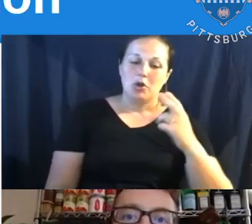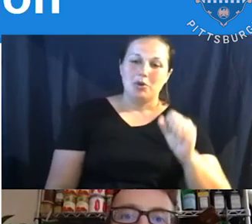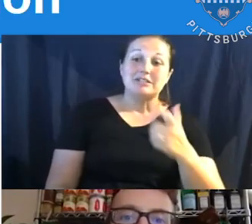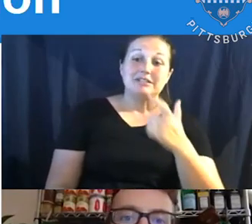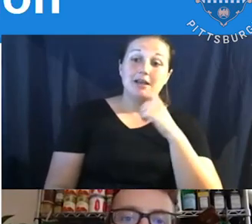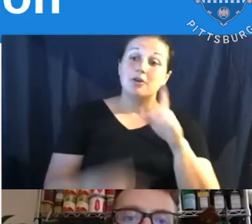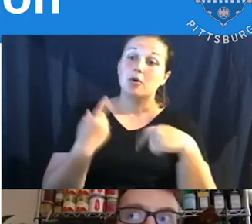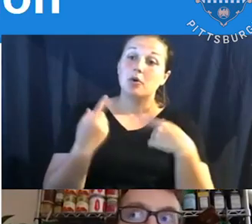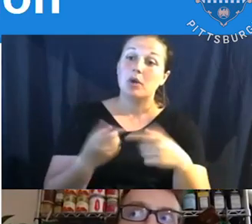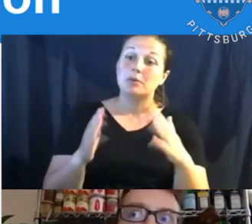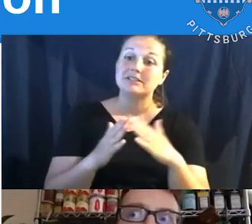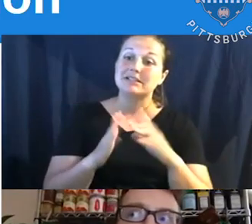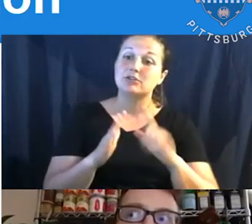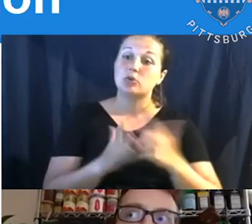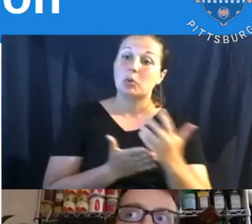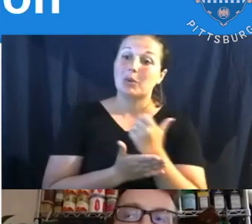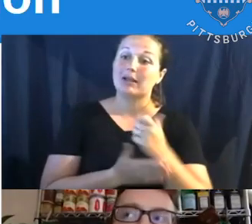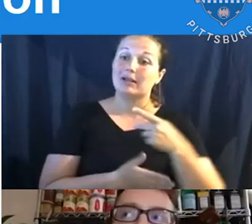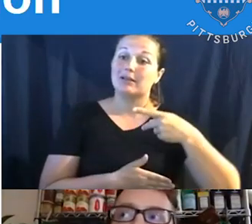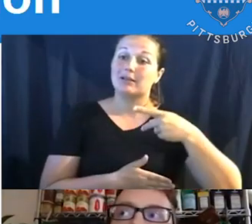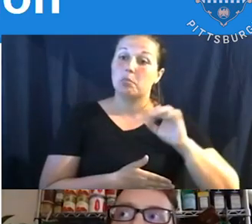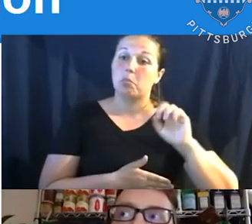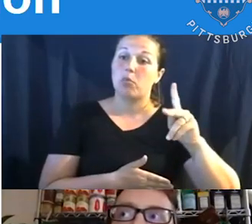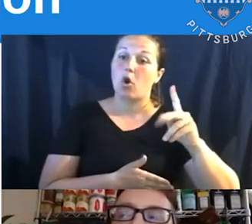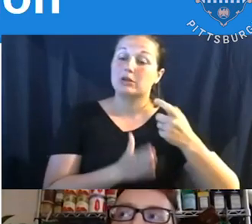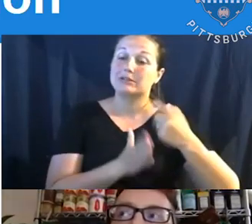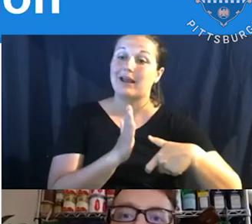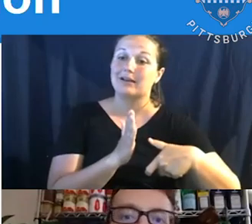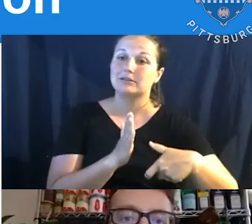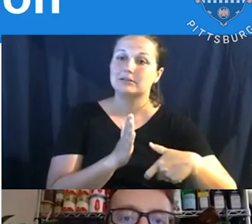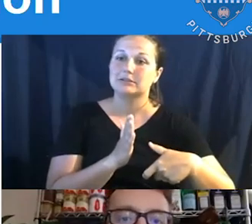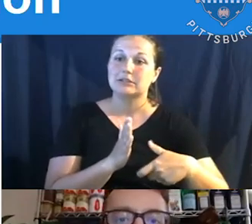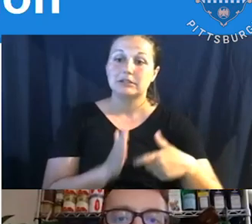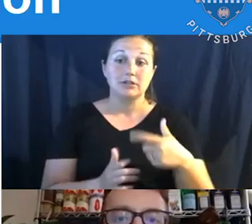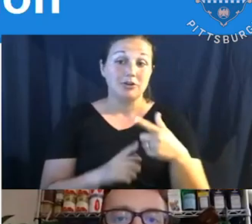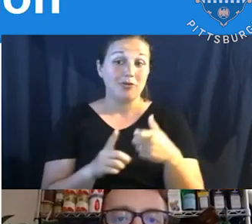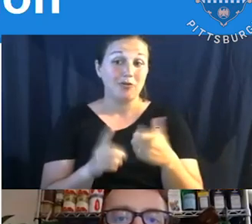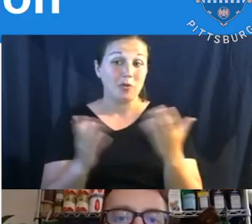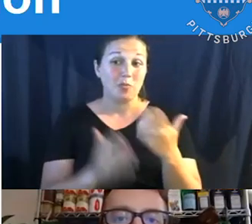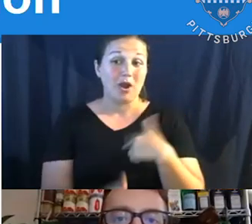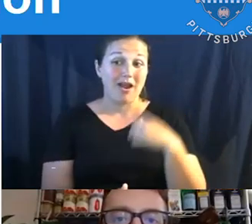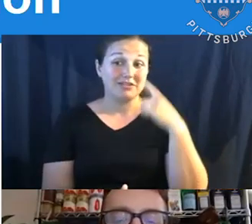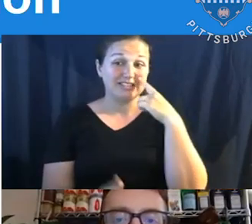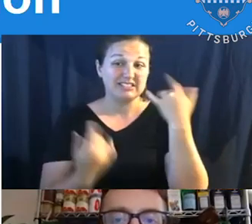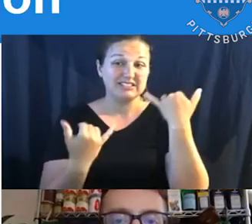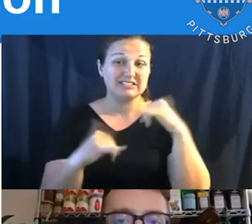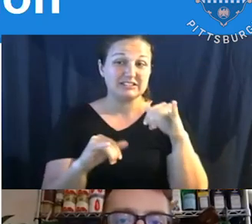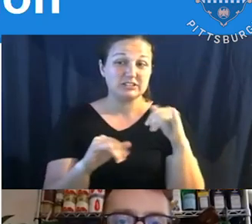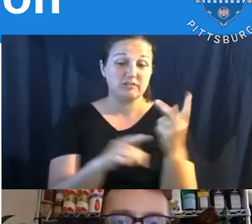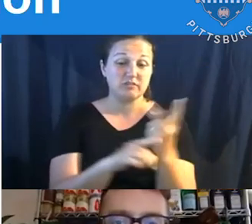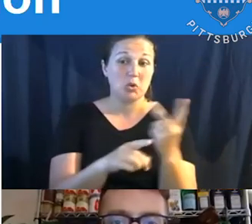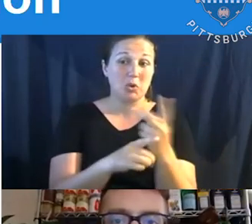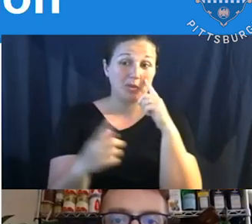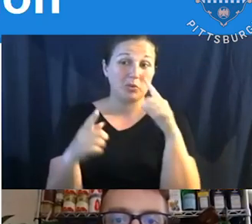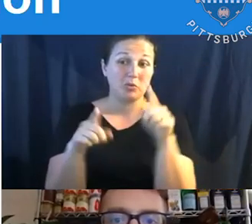start collecting it? My understanding of that is it's still, they're still working out the agreement that needs to be in place between the city of Pittsburgh